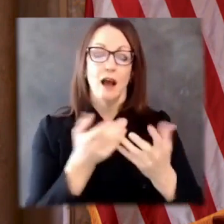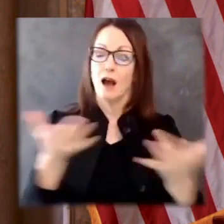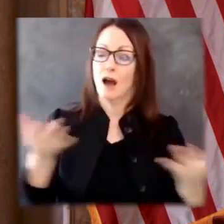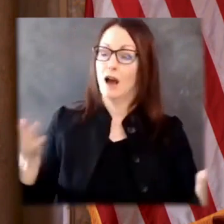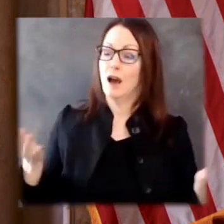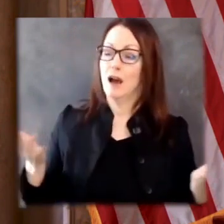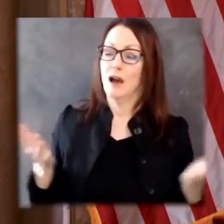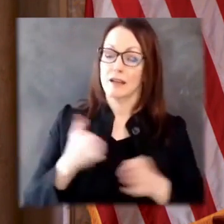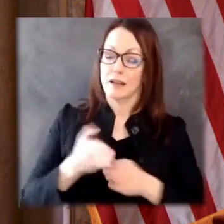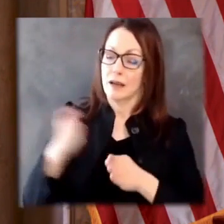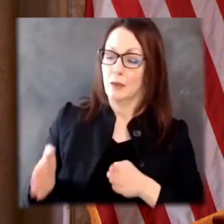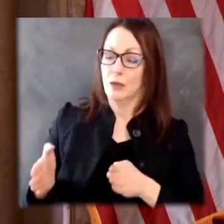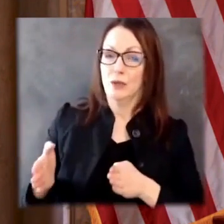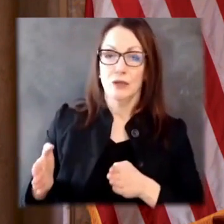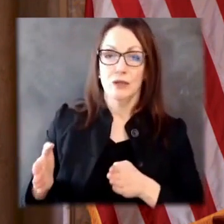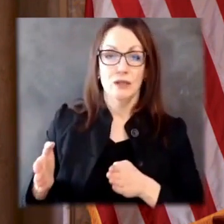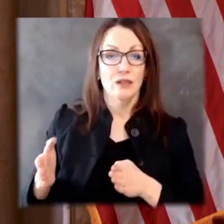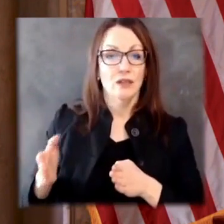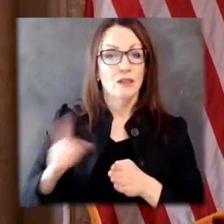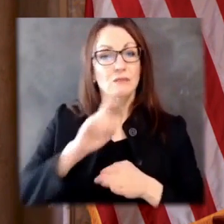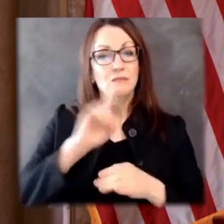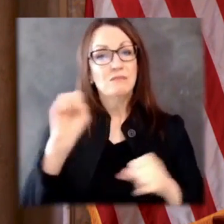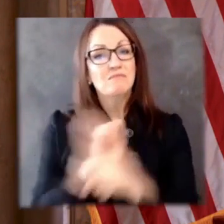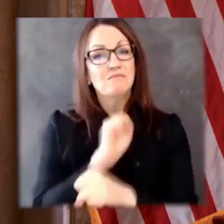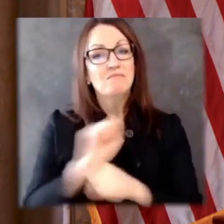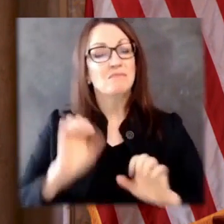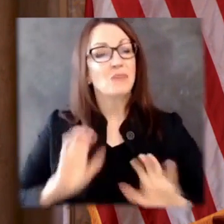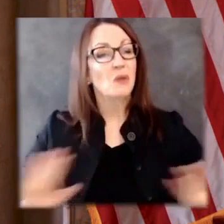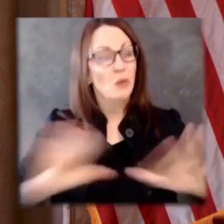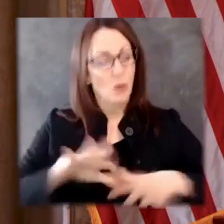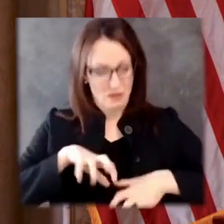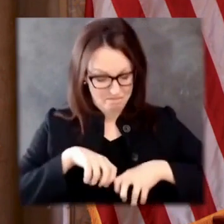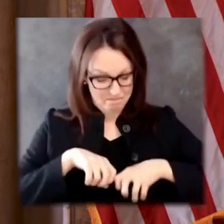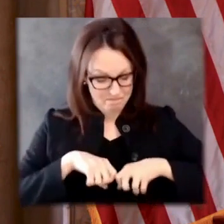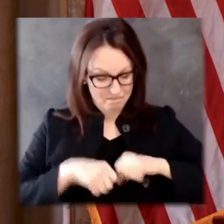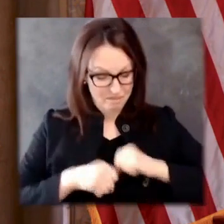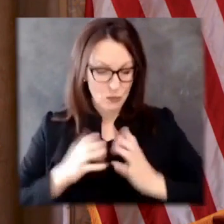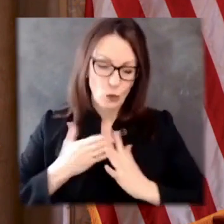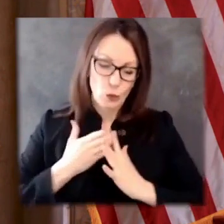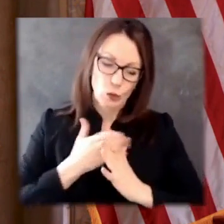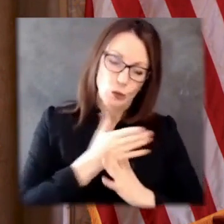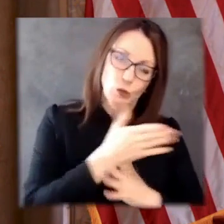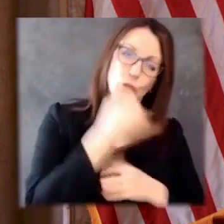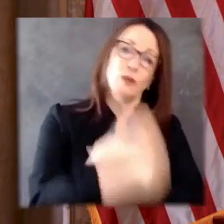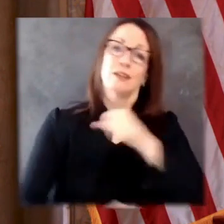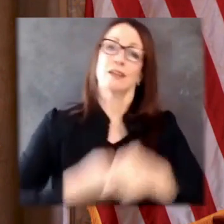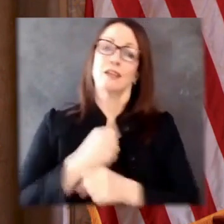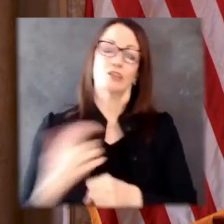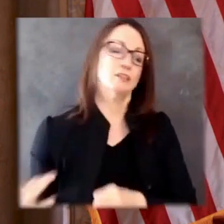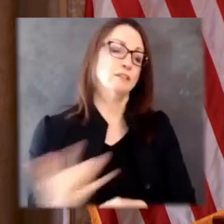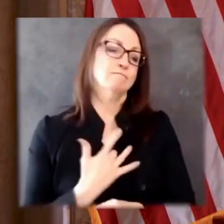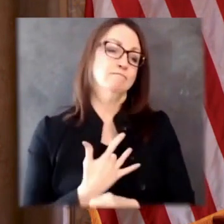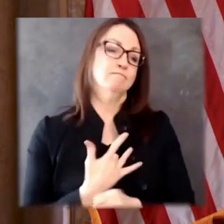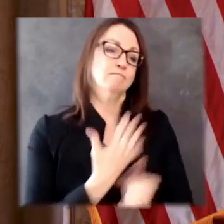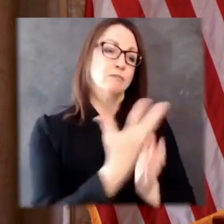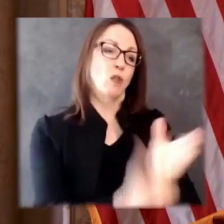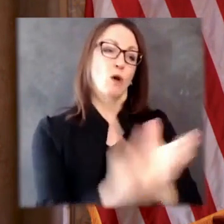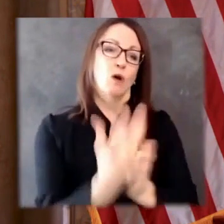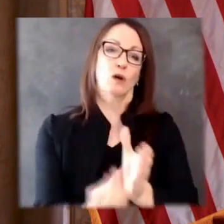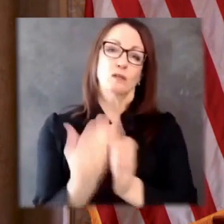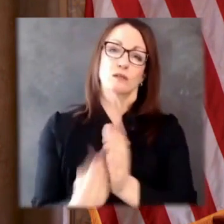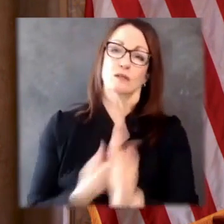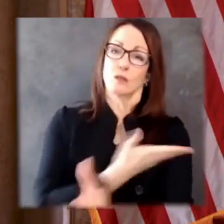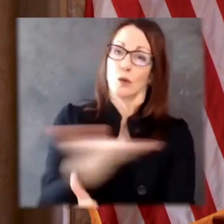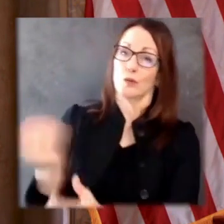of everything else this past year, have had to mourn the loss of someone they love. And I'd ask you to join me